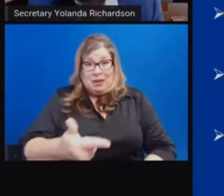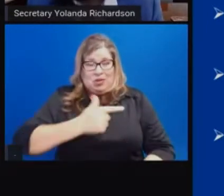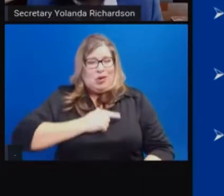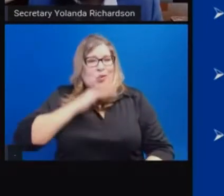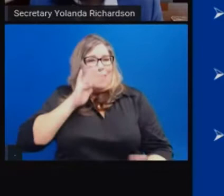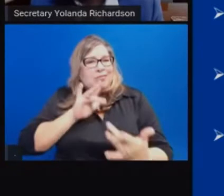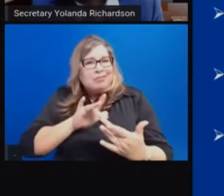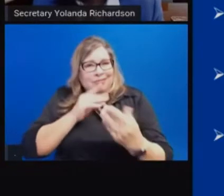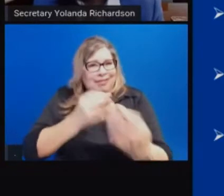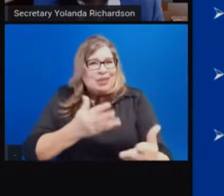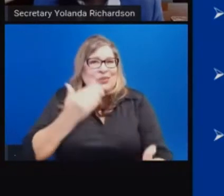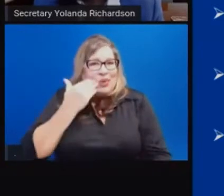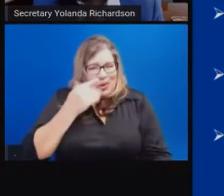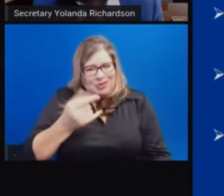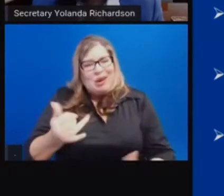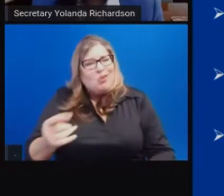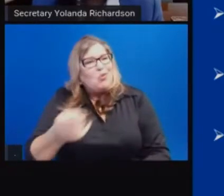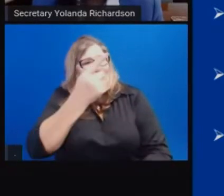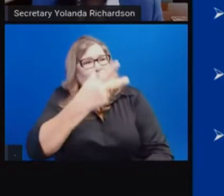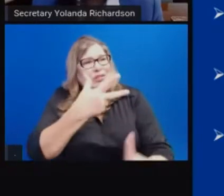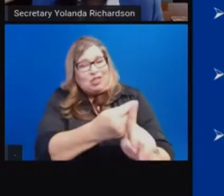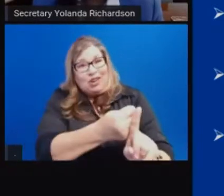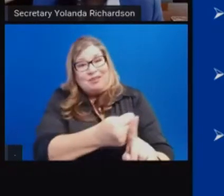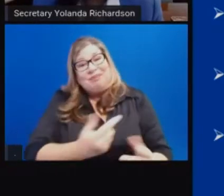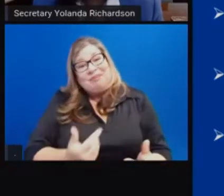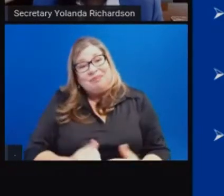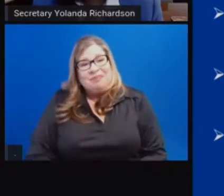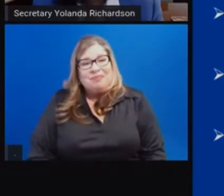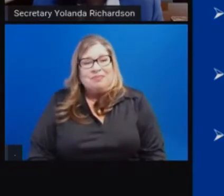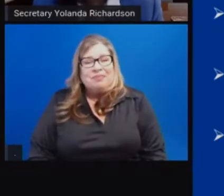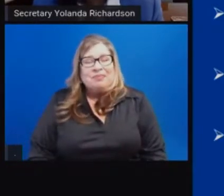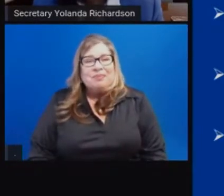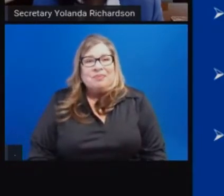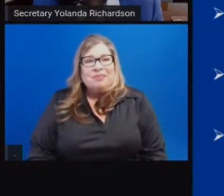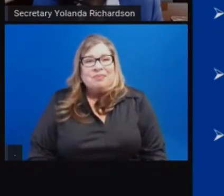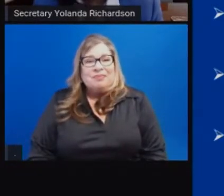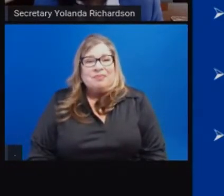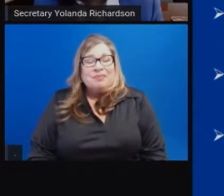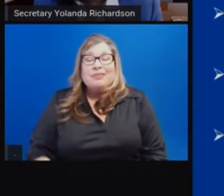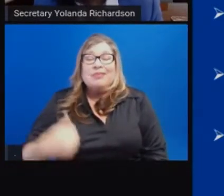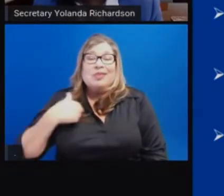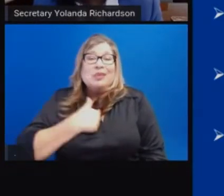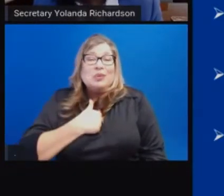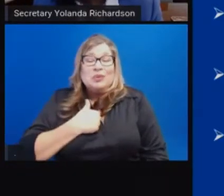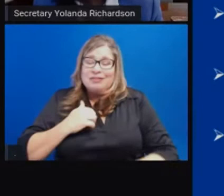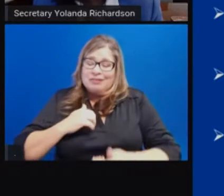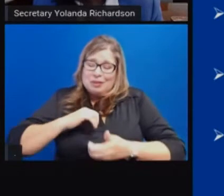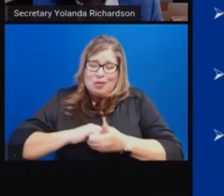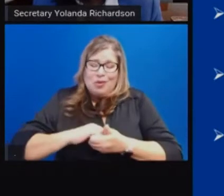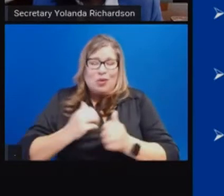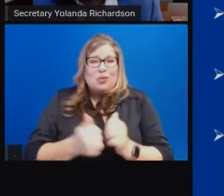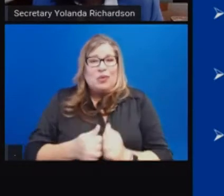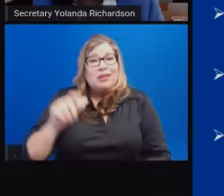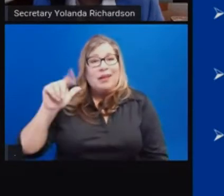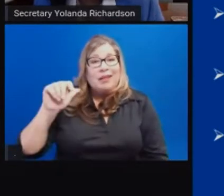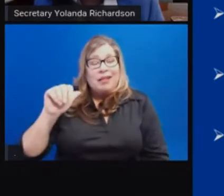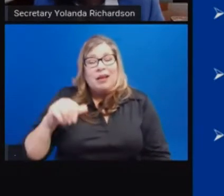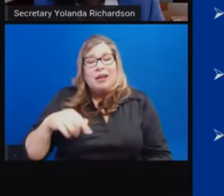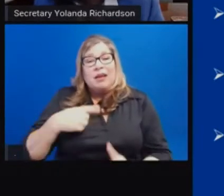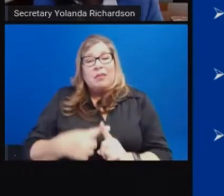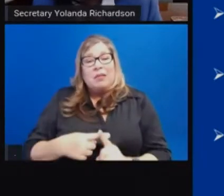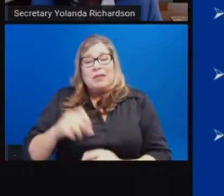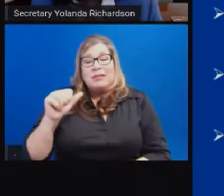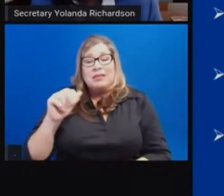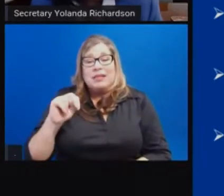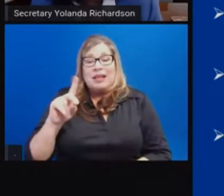also a scheduling tool. And so we are partnering with Los Angeles and San Diego to try